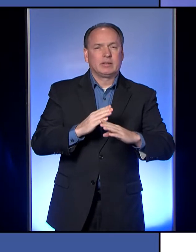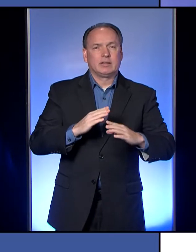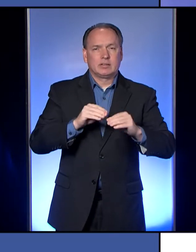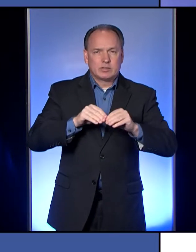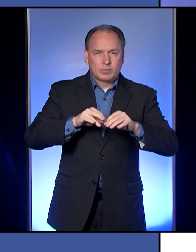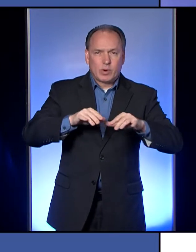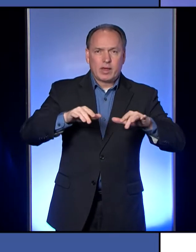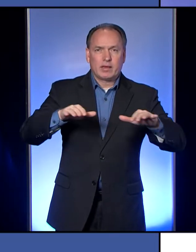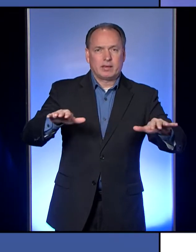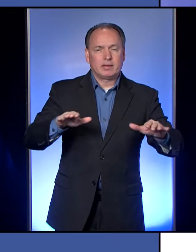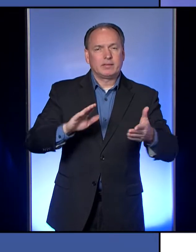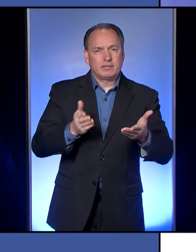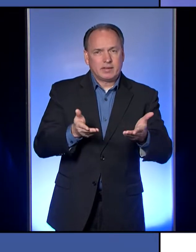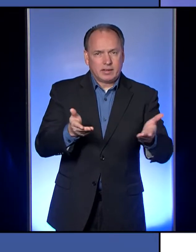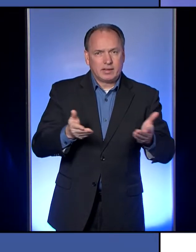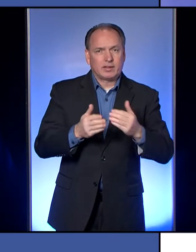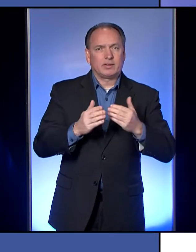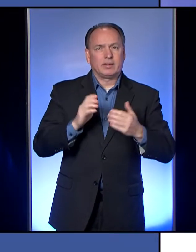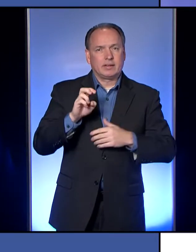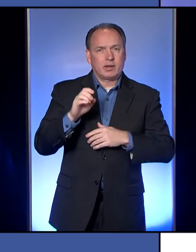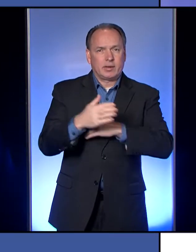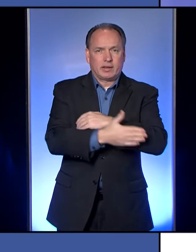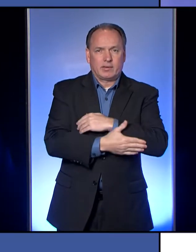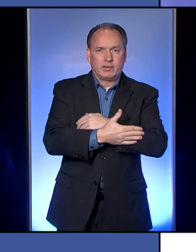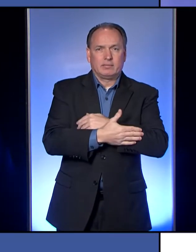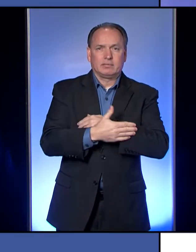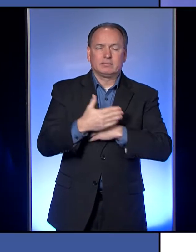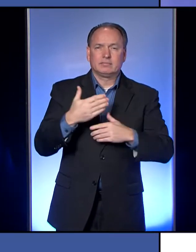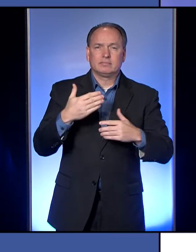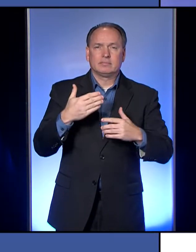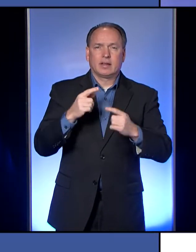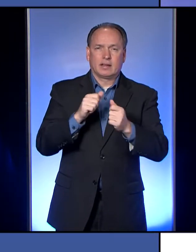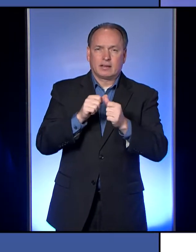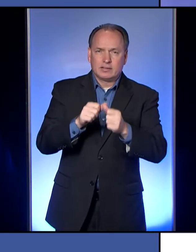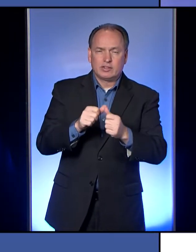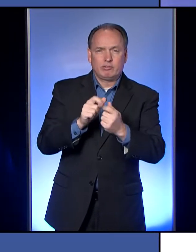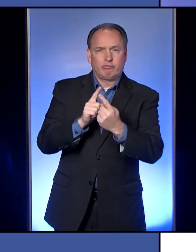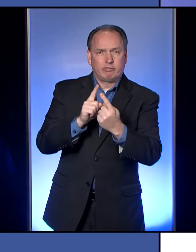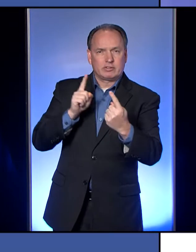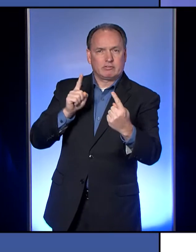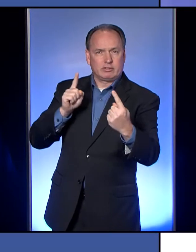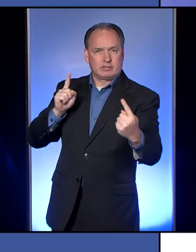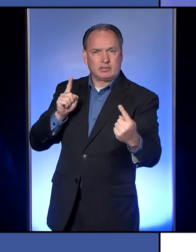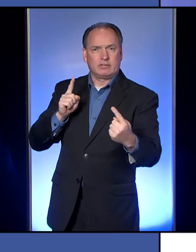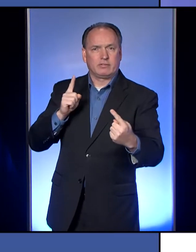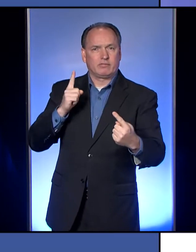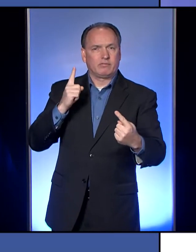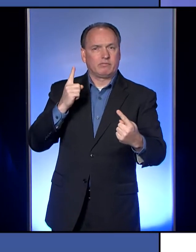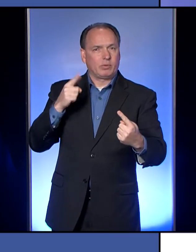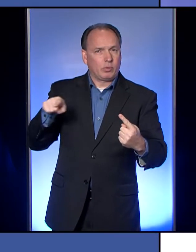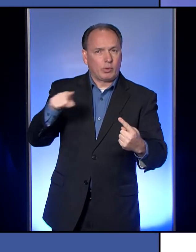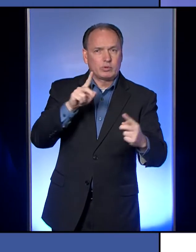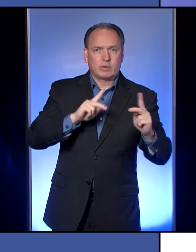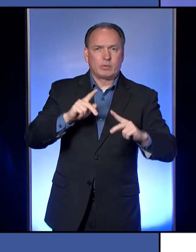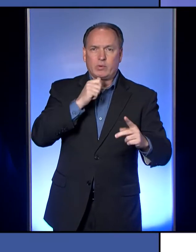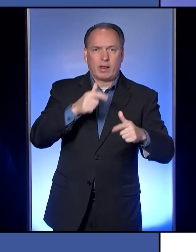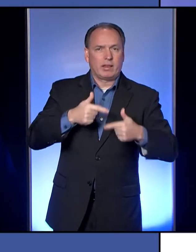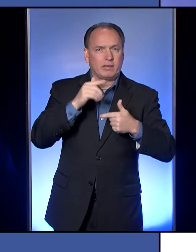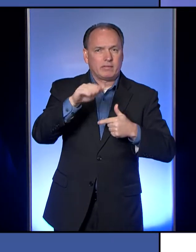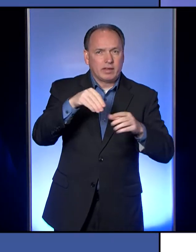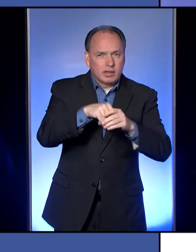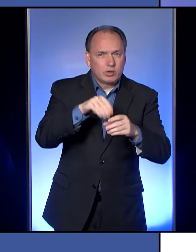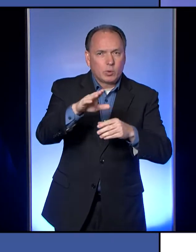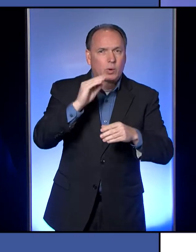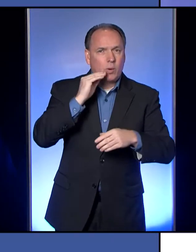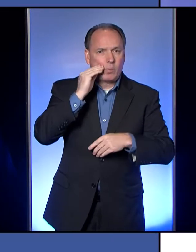County. Continue your physical distancing from anyone who does not live in your home. Continue to wash your